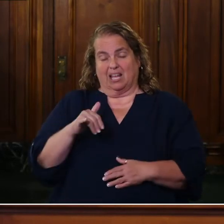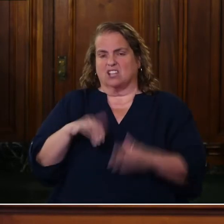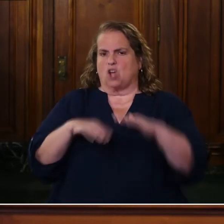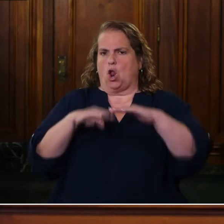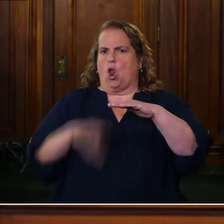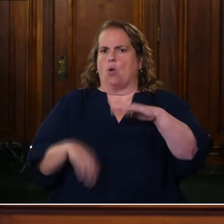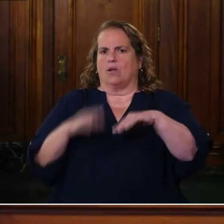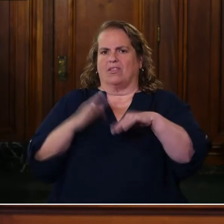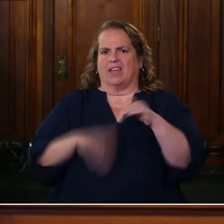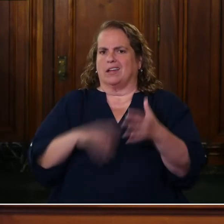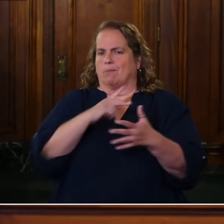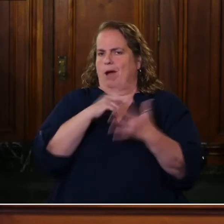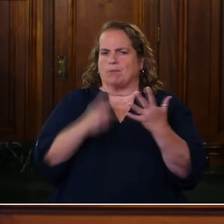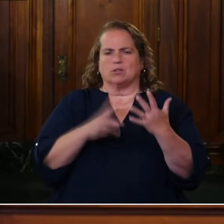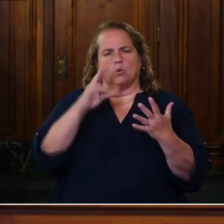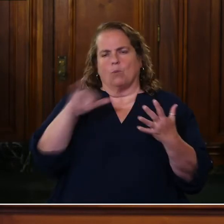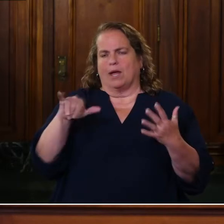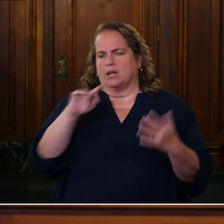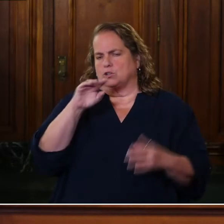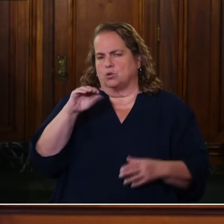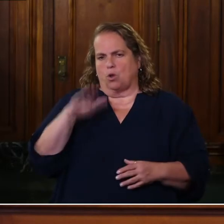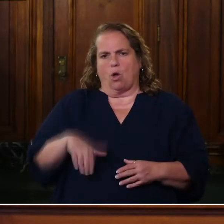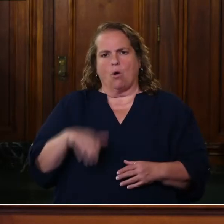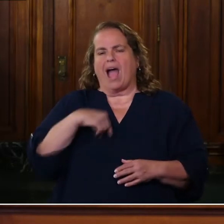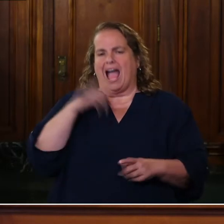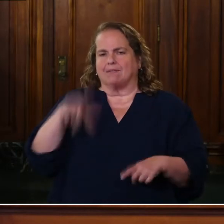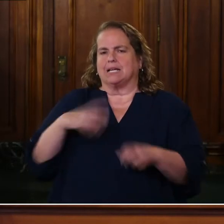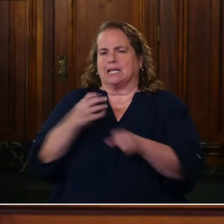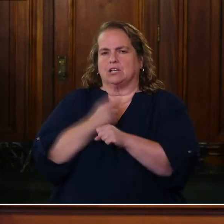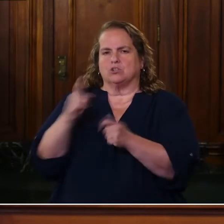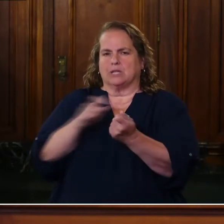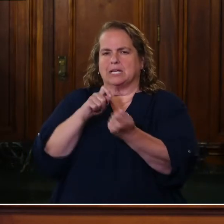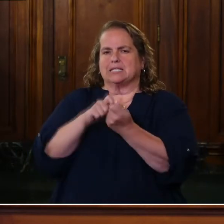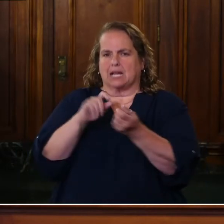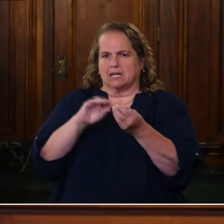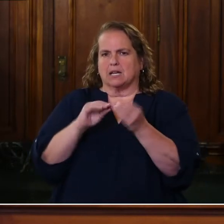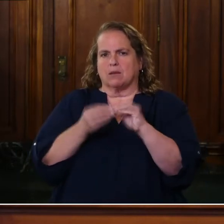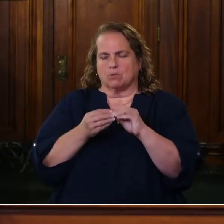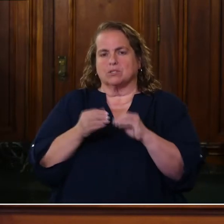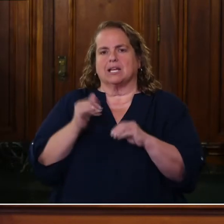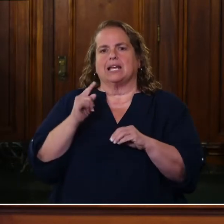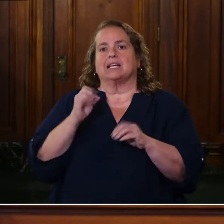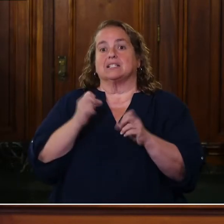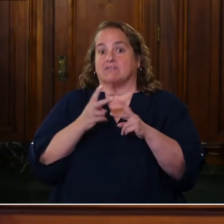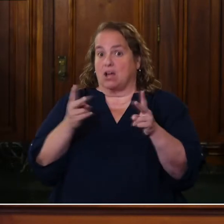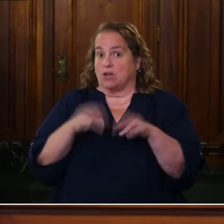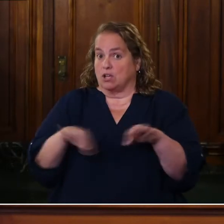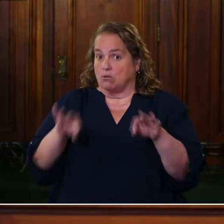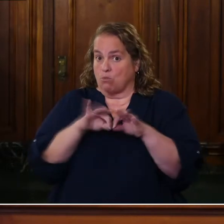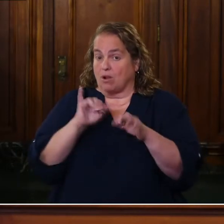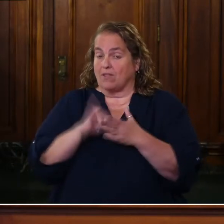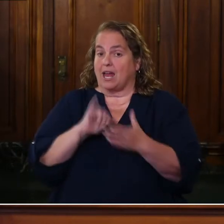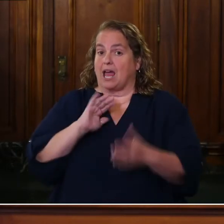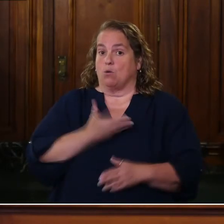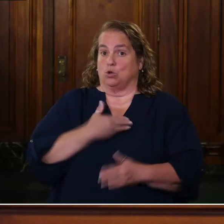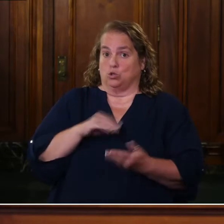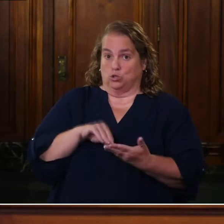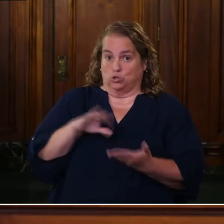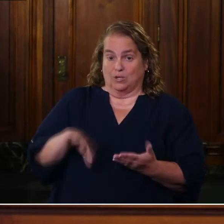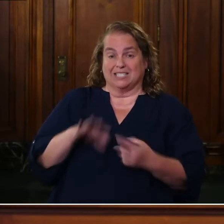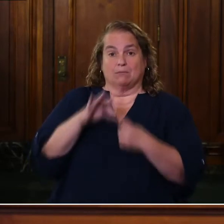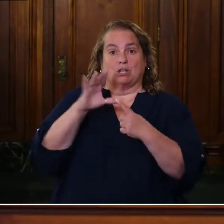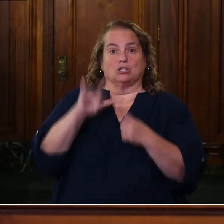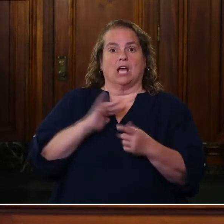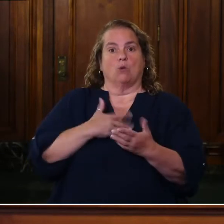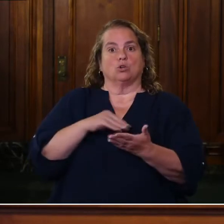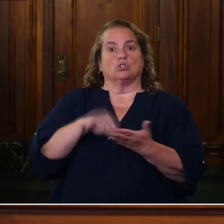population and way too low, um, in all of our school systems. And it's incredibly important that our students, especially our